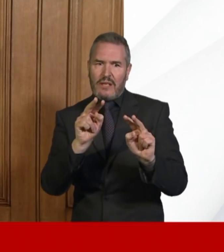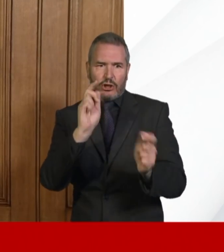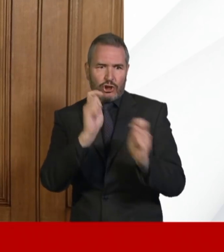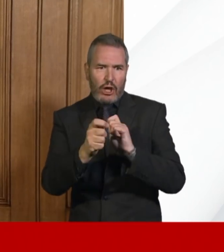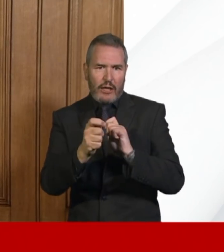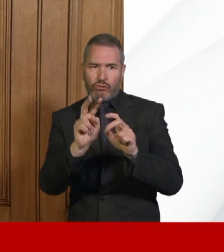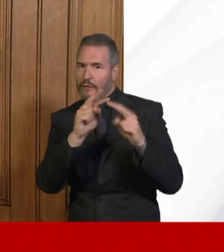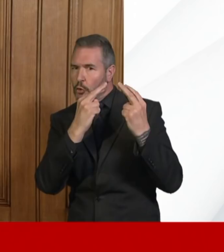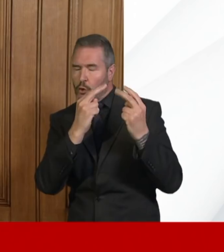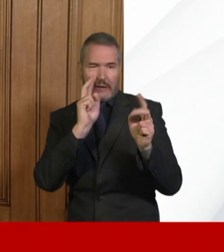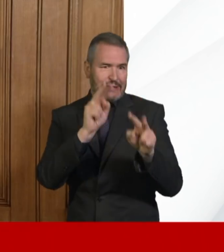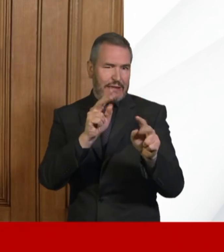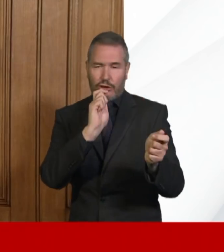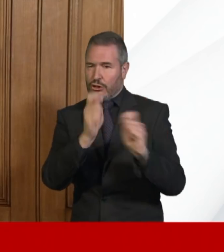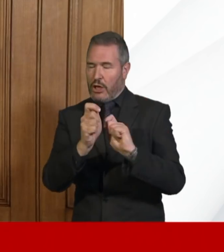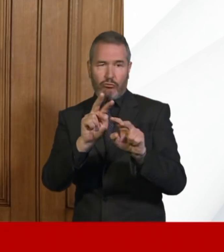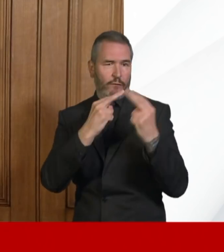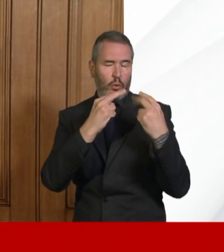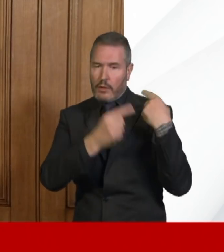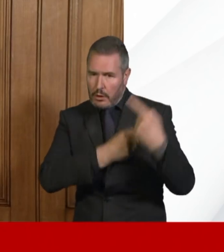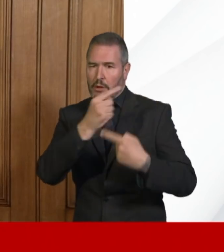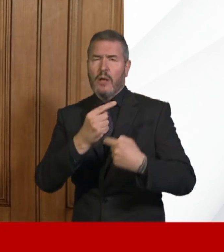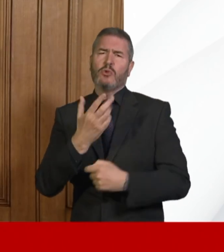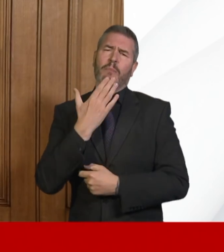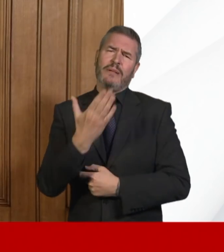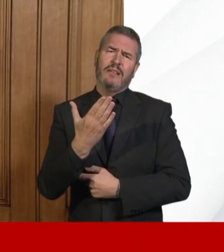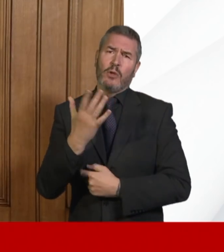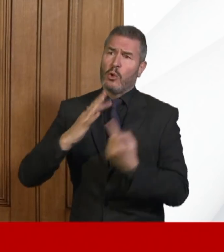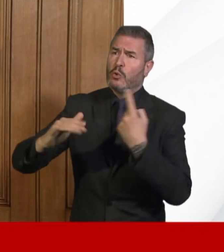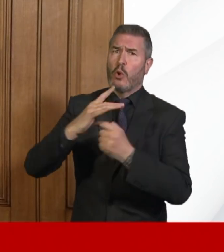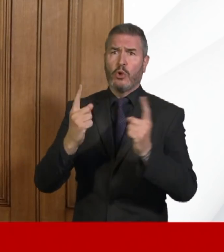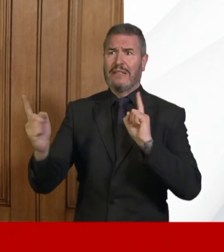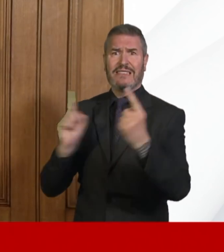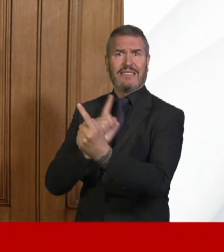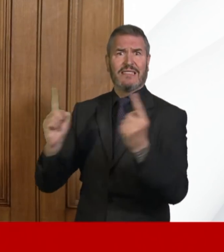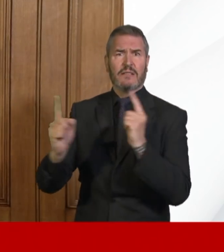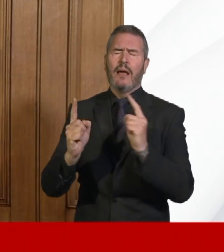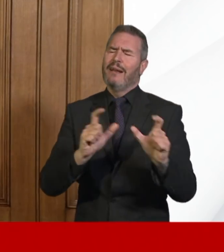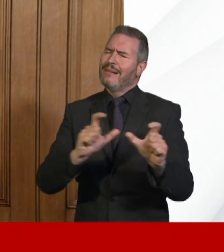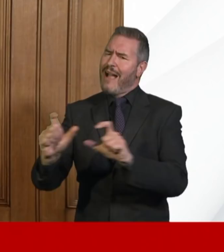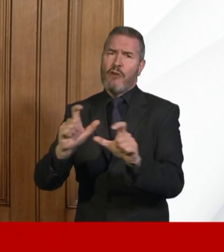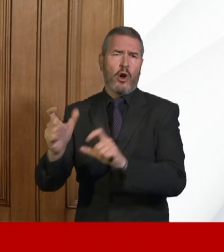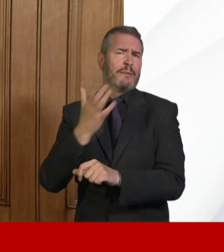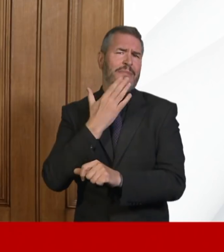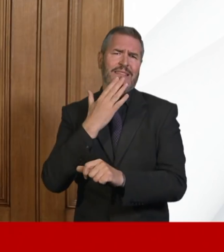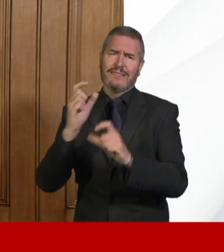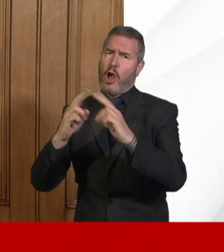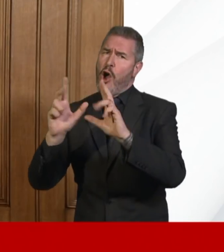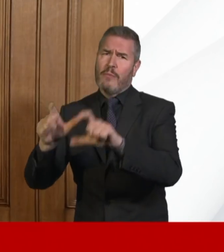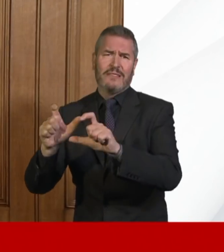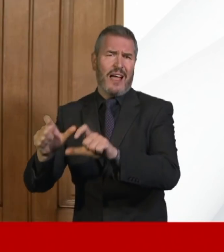And, of course, the bottom line is, as we always say, keep practising good social distancing because we will manage it quicker and better between us.